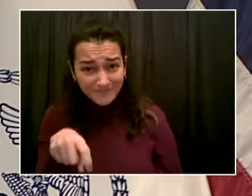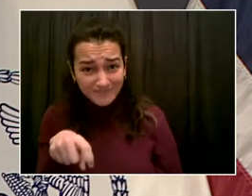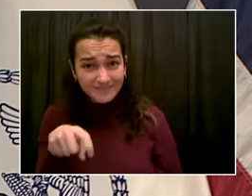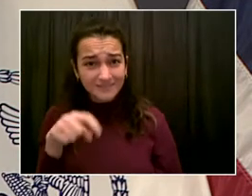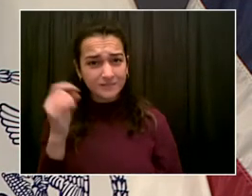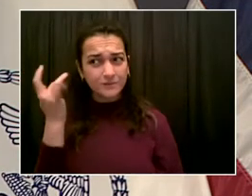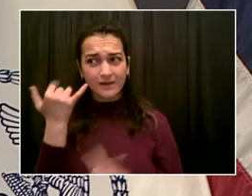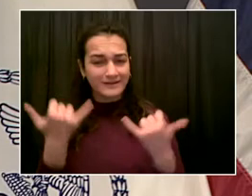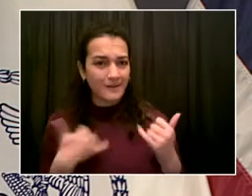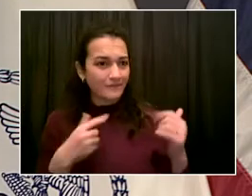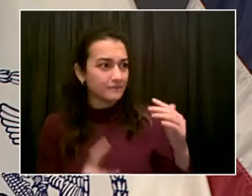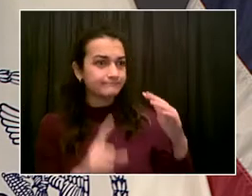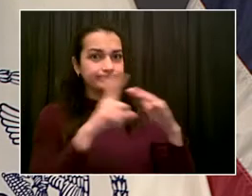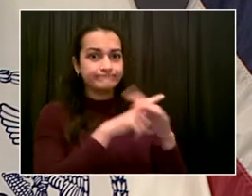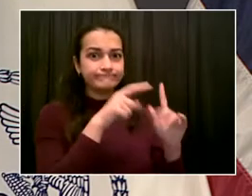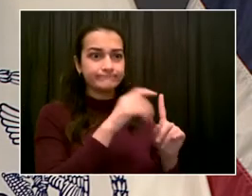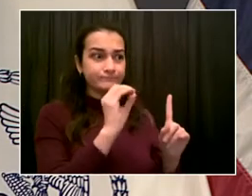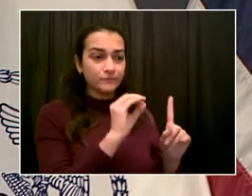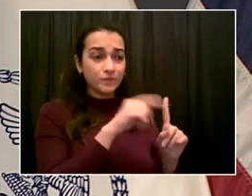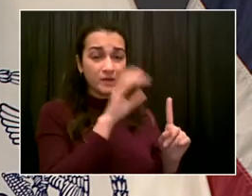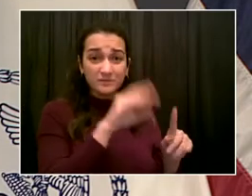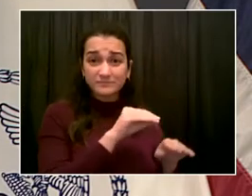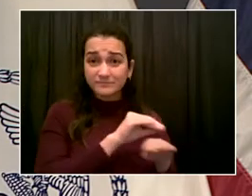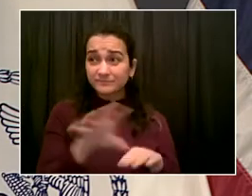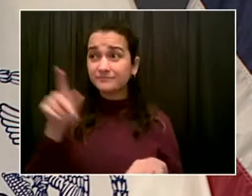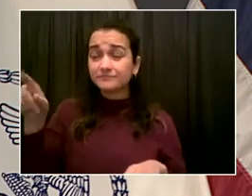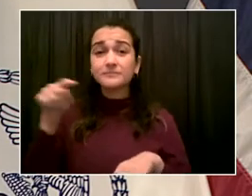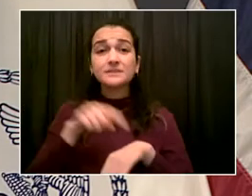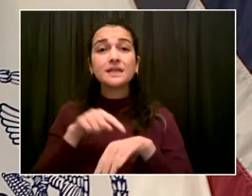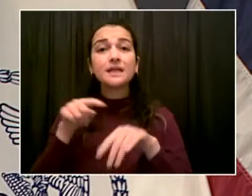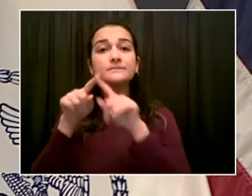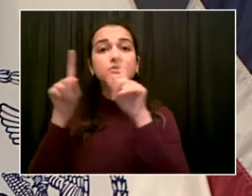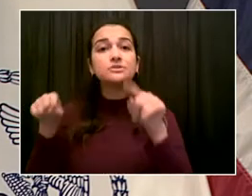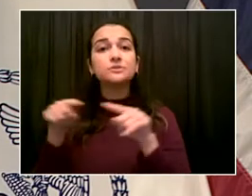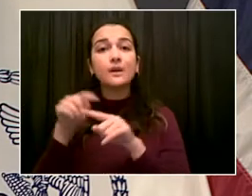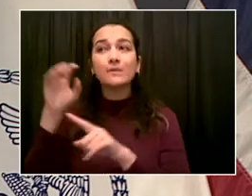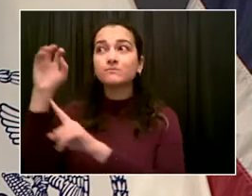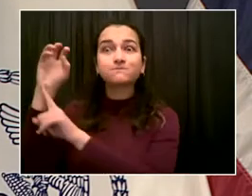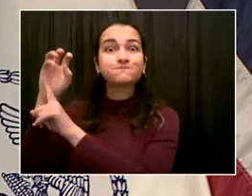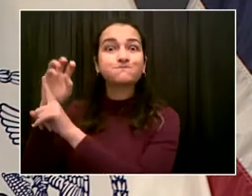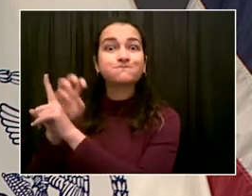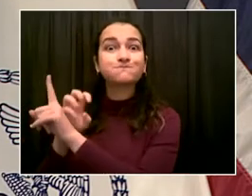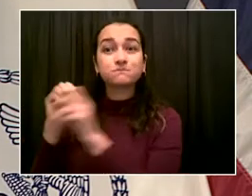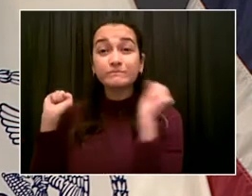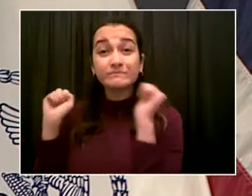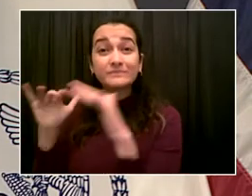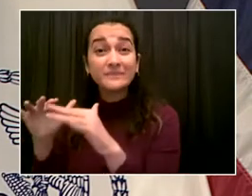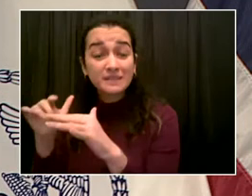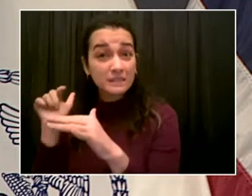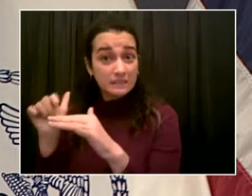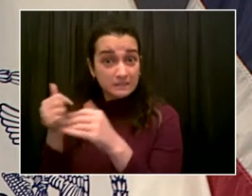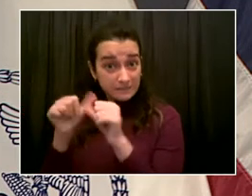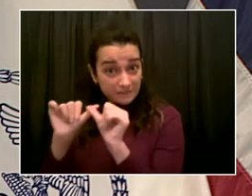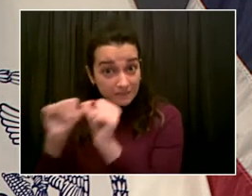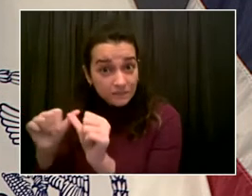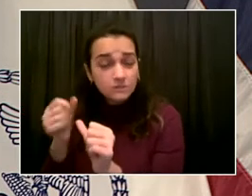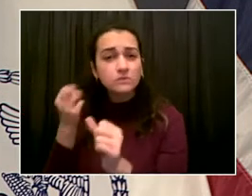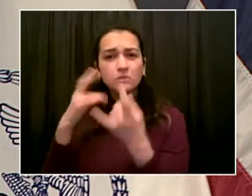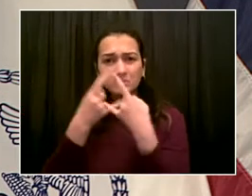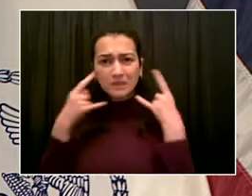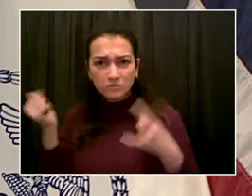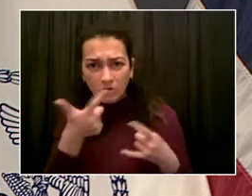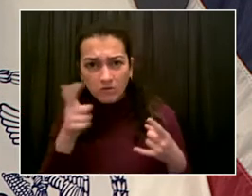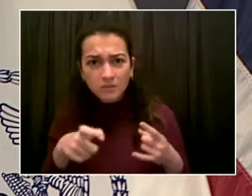in Times Square? Great question, James. So what I'll say is right now, again, the crucial